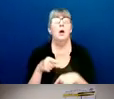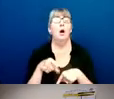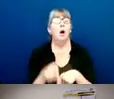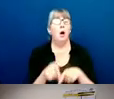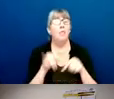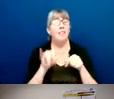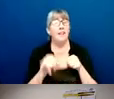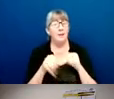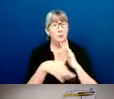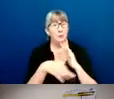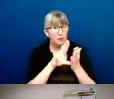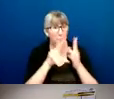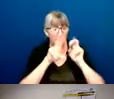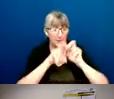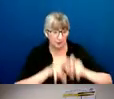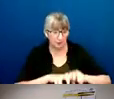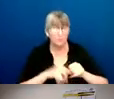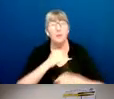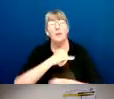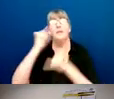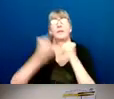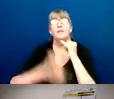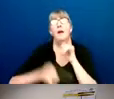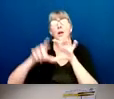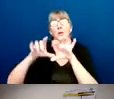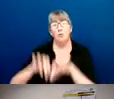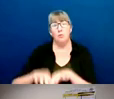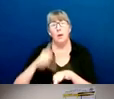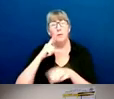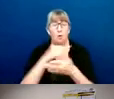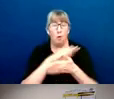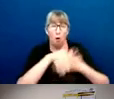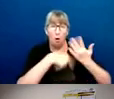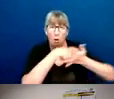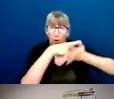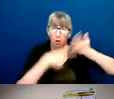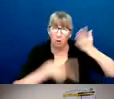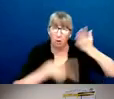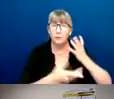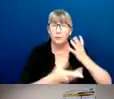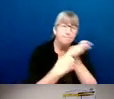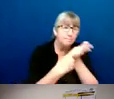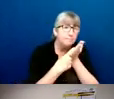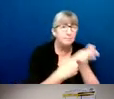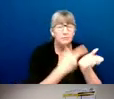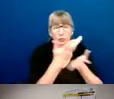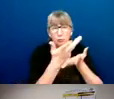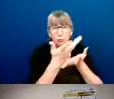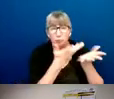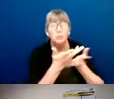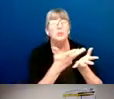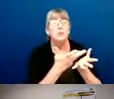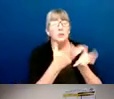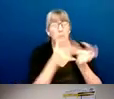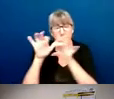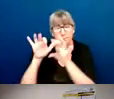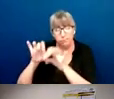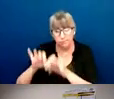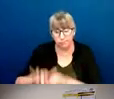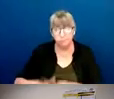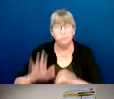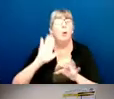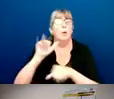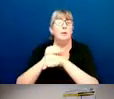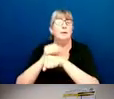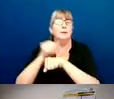final drafts that reflect these engagement efforts and are responsive to the concerns that we hear will again be submitted